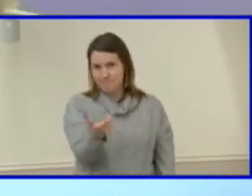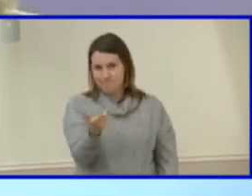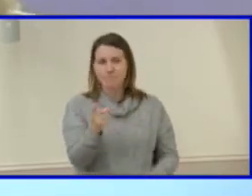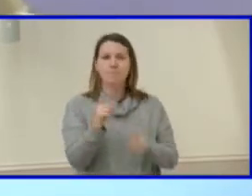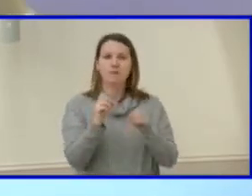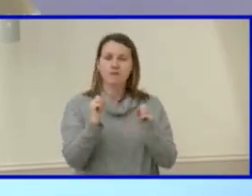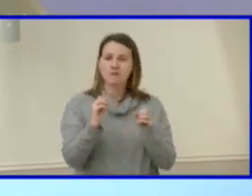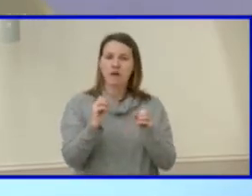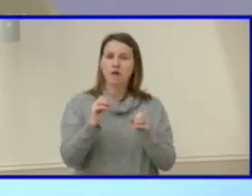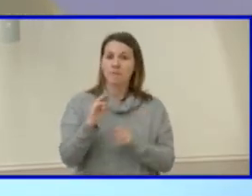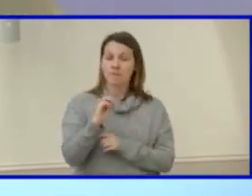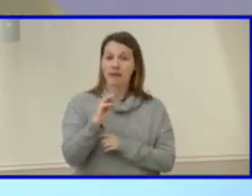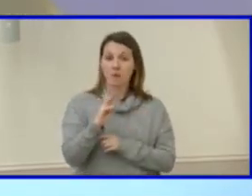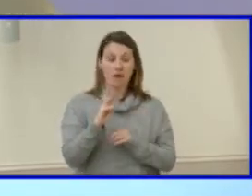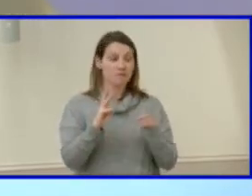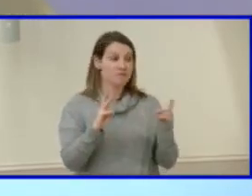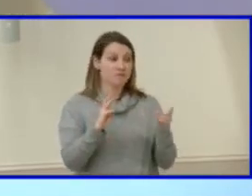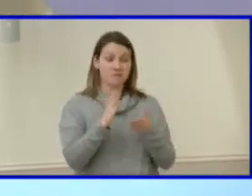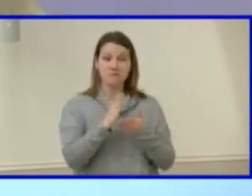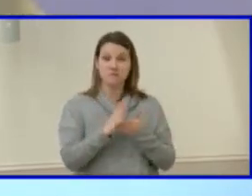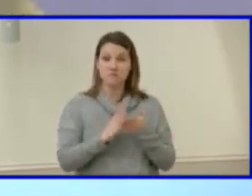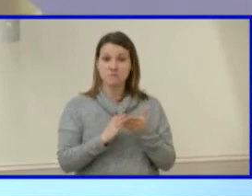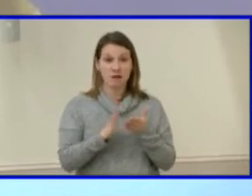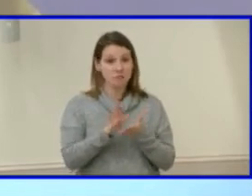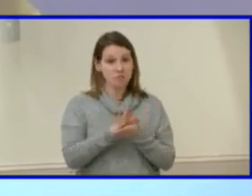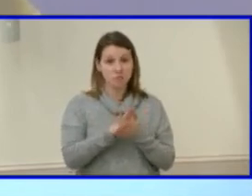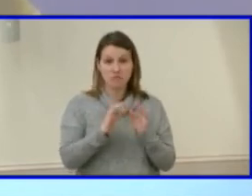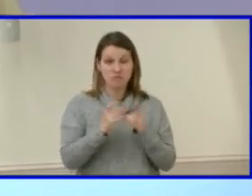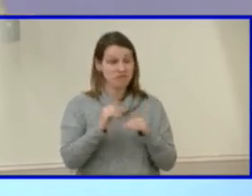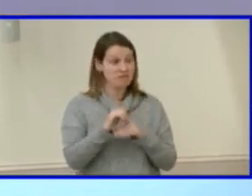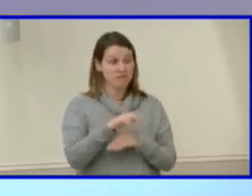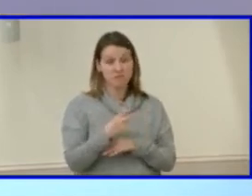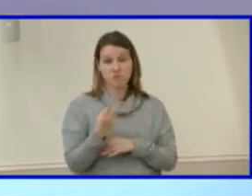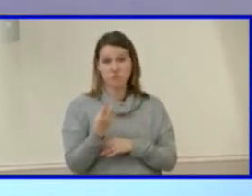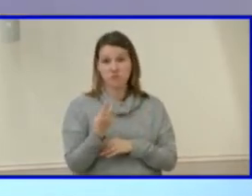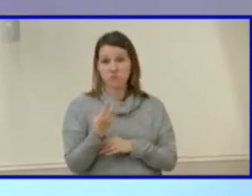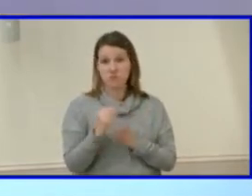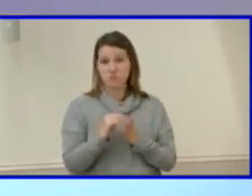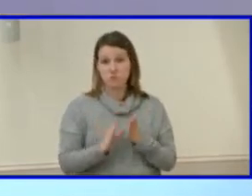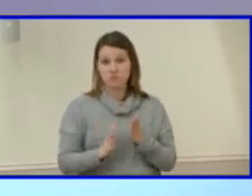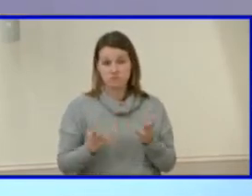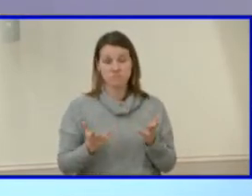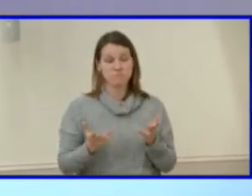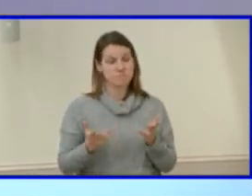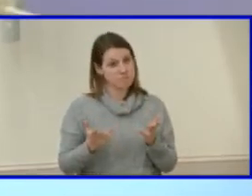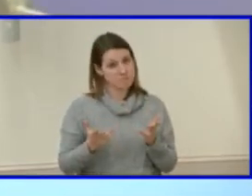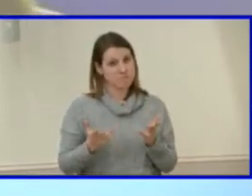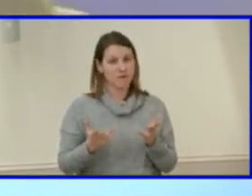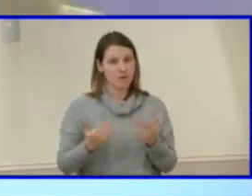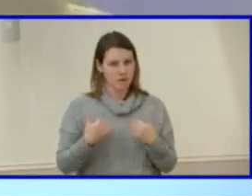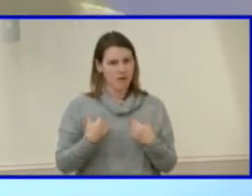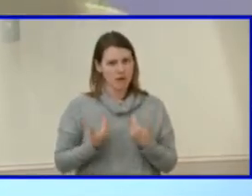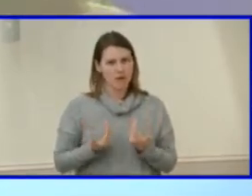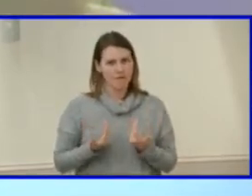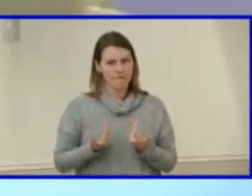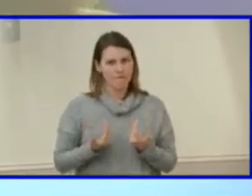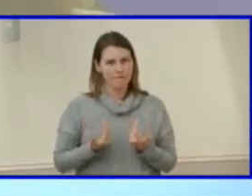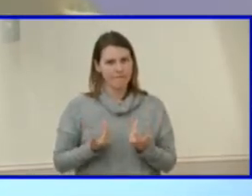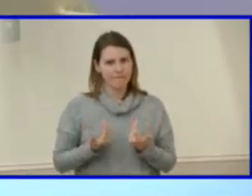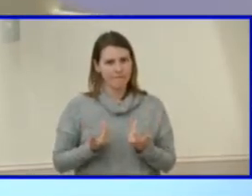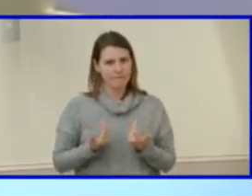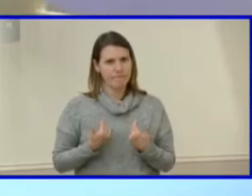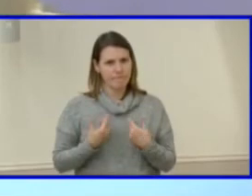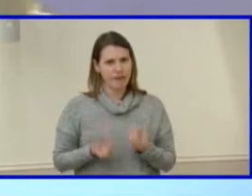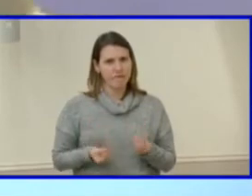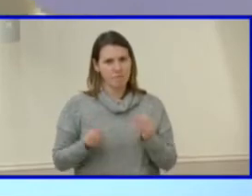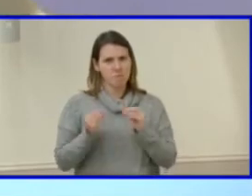Walker some school districts who send as few as two or three students. And we have, you know, quite a bit more for for Henrico,